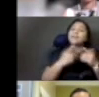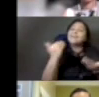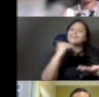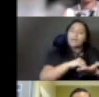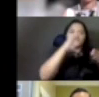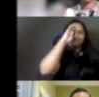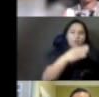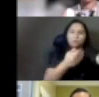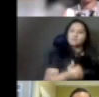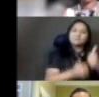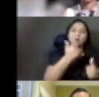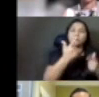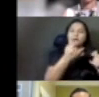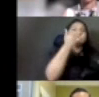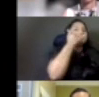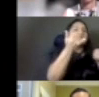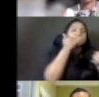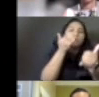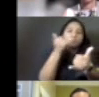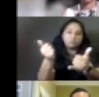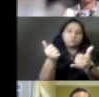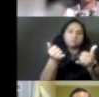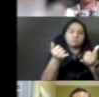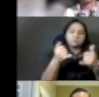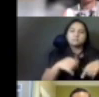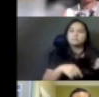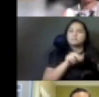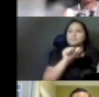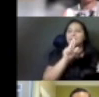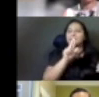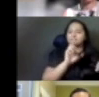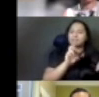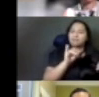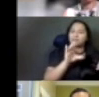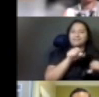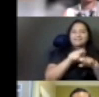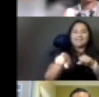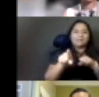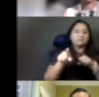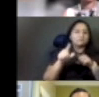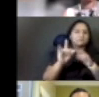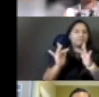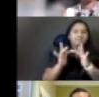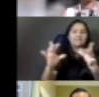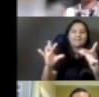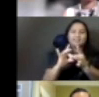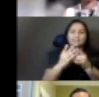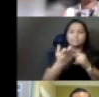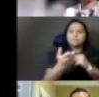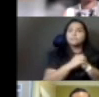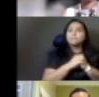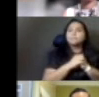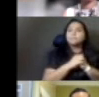link. Eric? Yeah? Yeah, it's in. Okay, awesome. And then we're going to be doing a really big